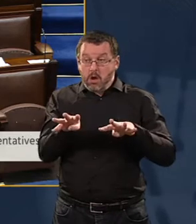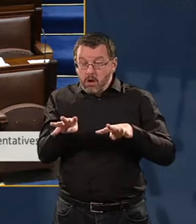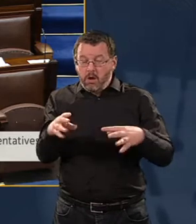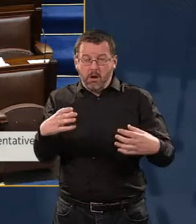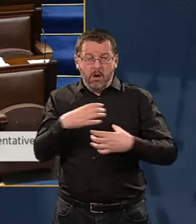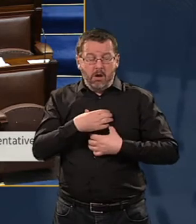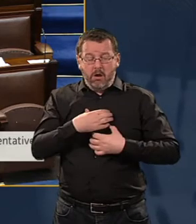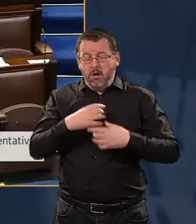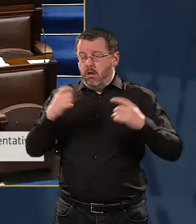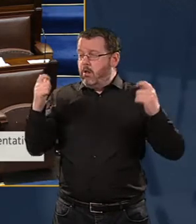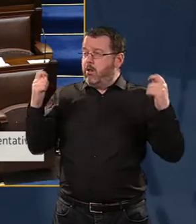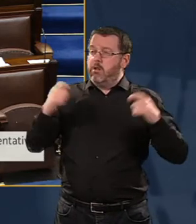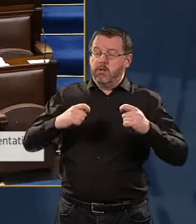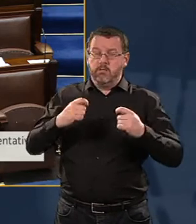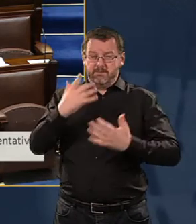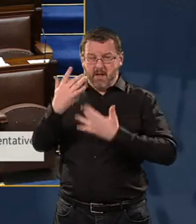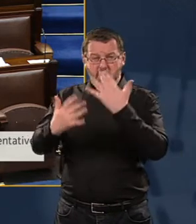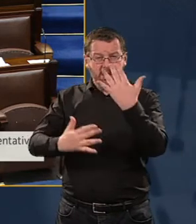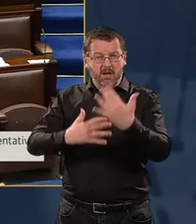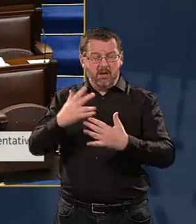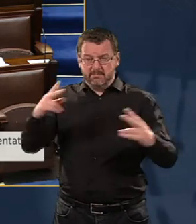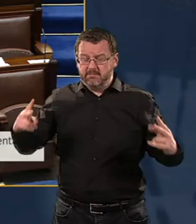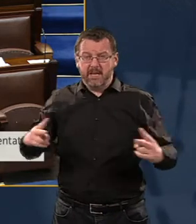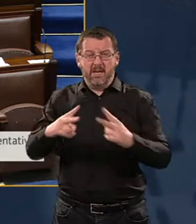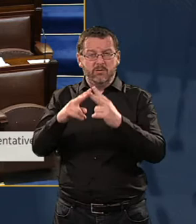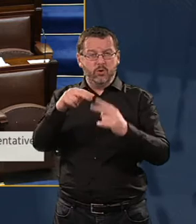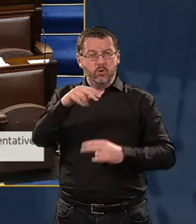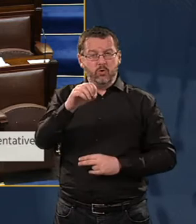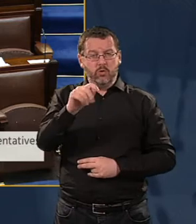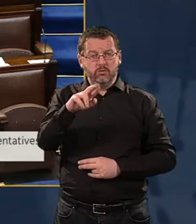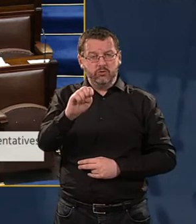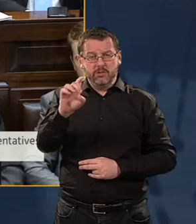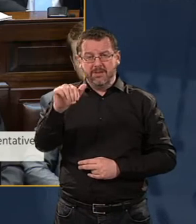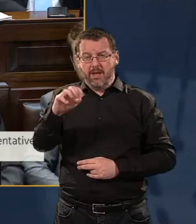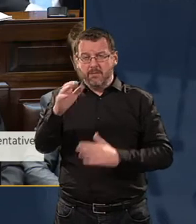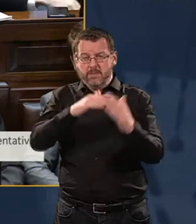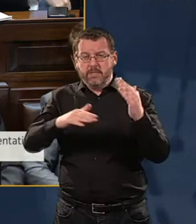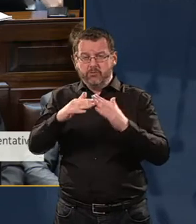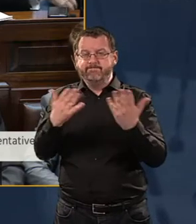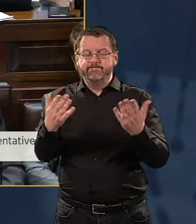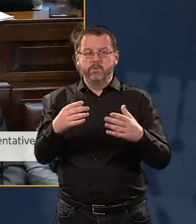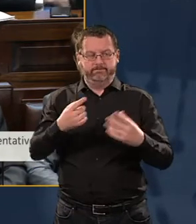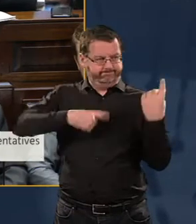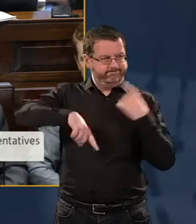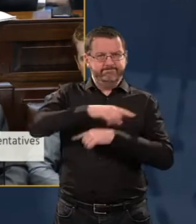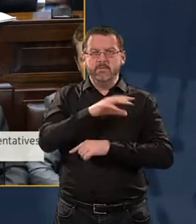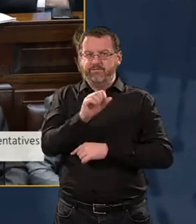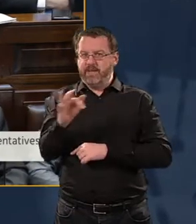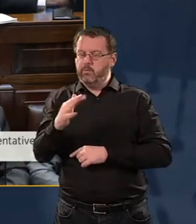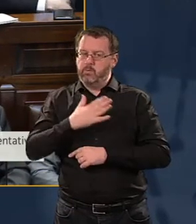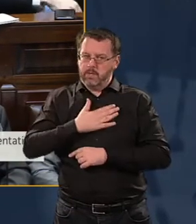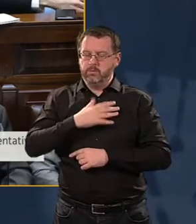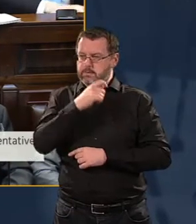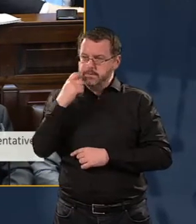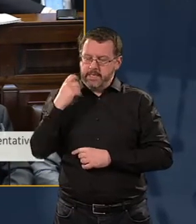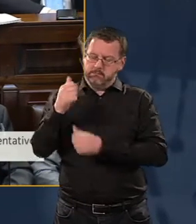Dame Cathedral. can I, along with colleagues, extend our sympathies to the people of